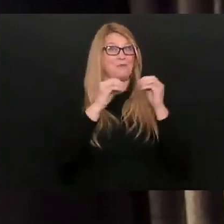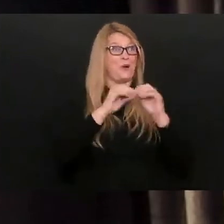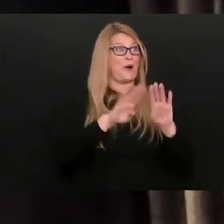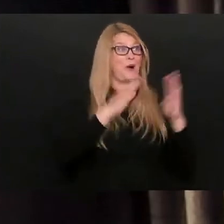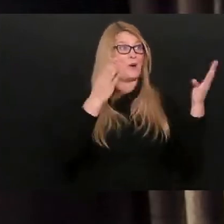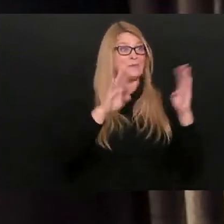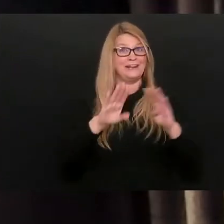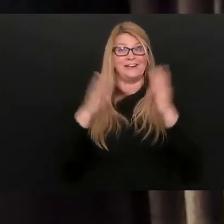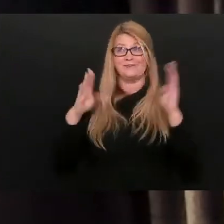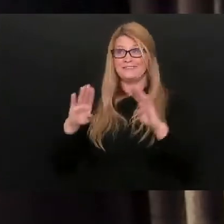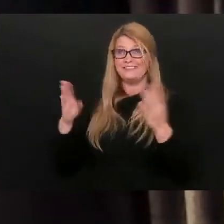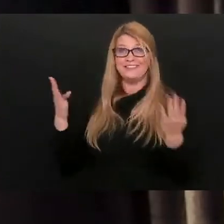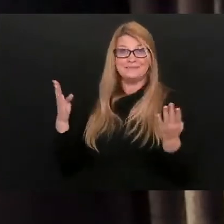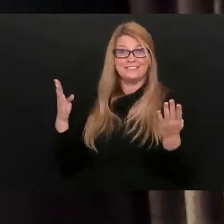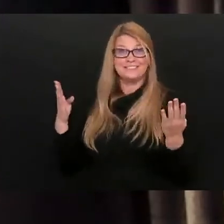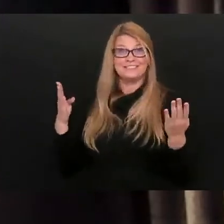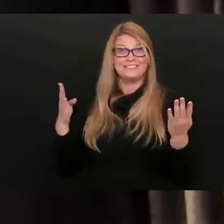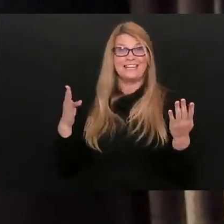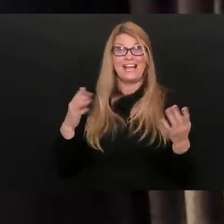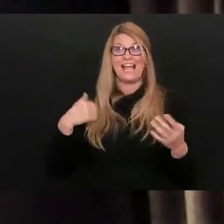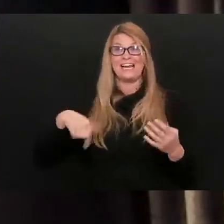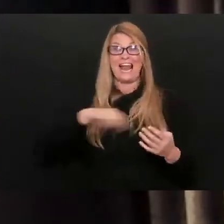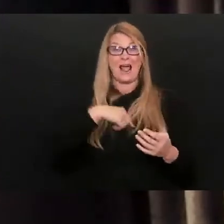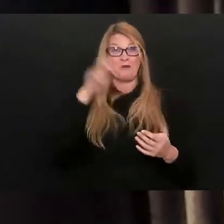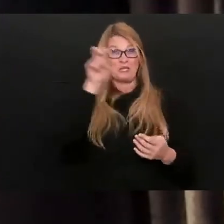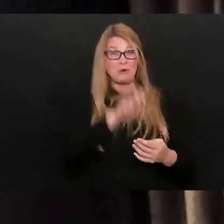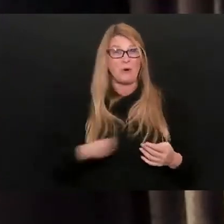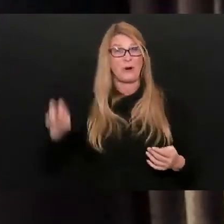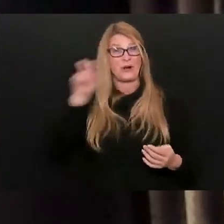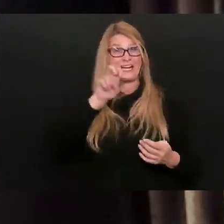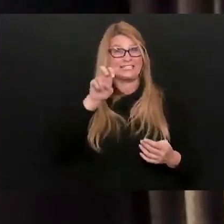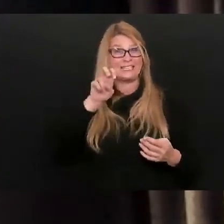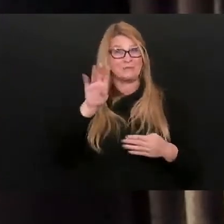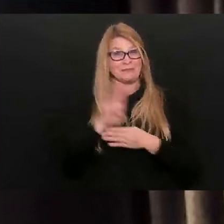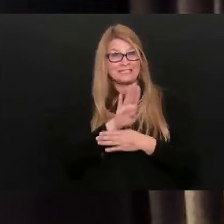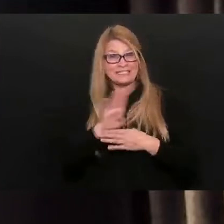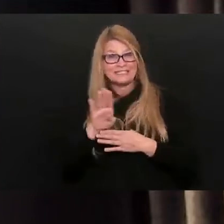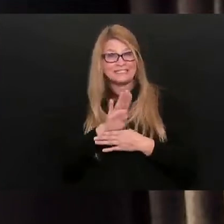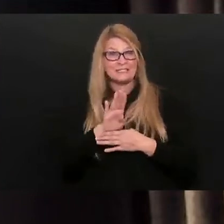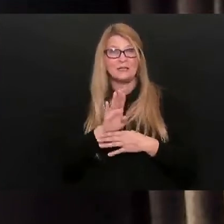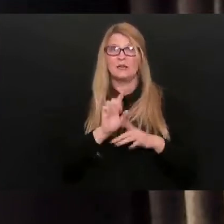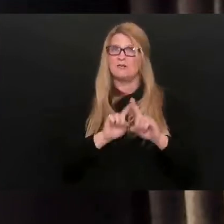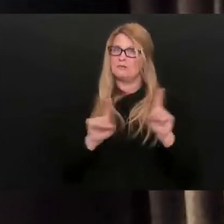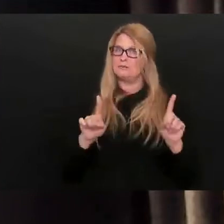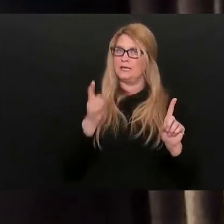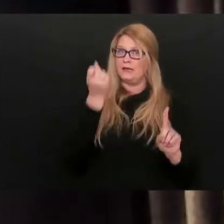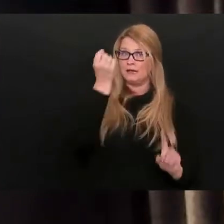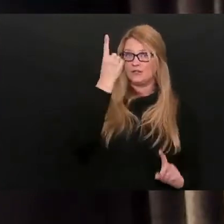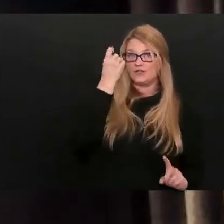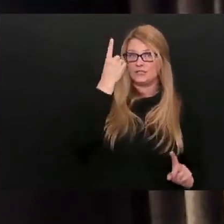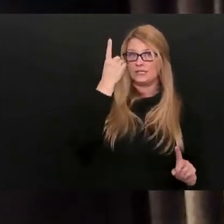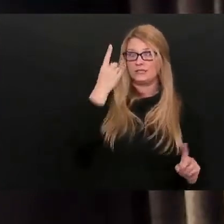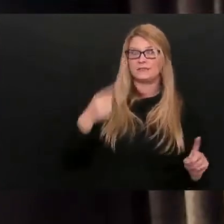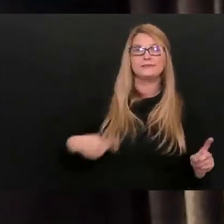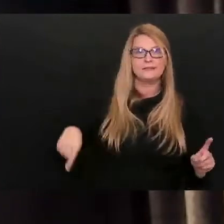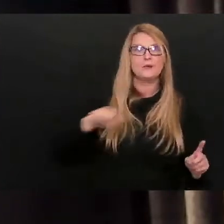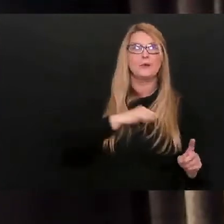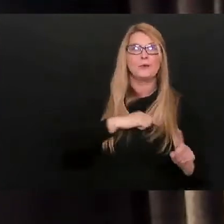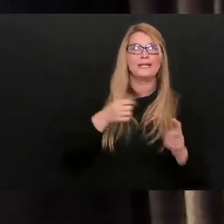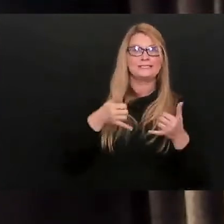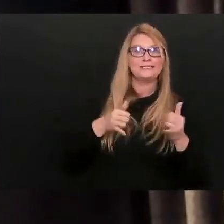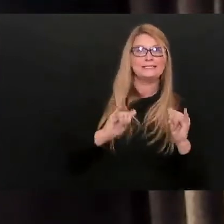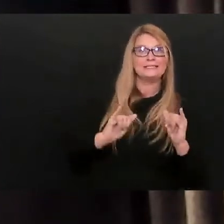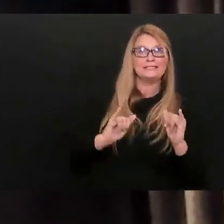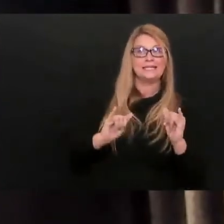Virginia including our great tourist industry, it is also really important to recognize that we still have been